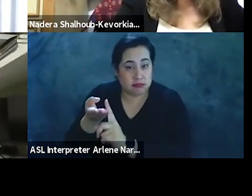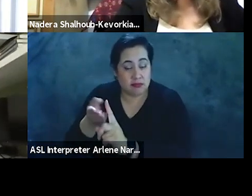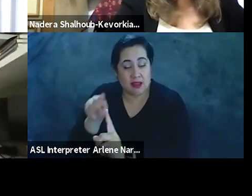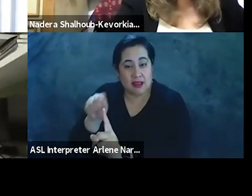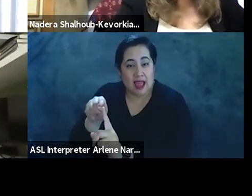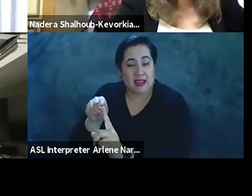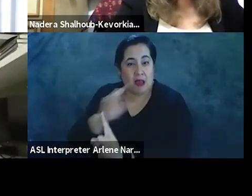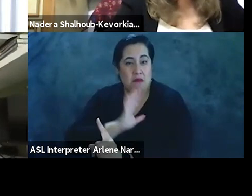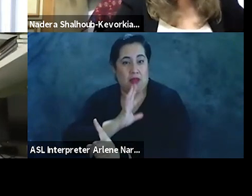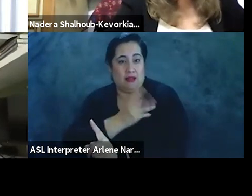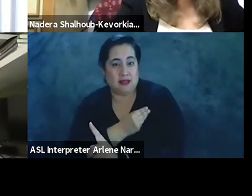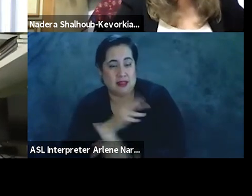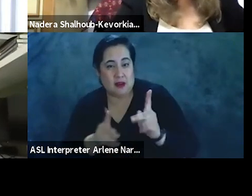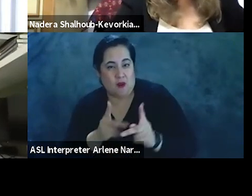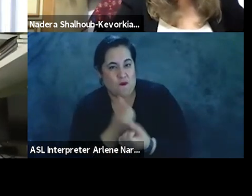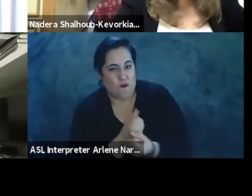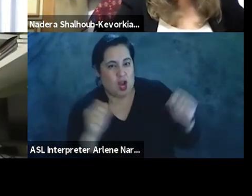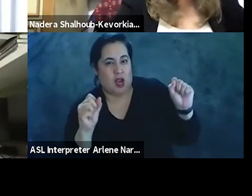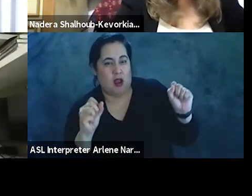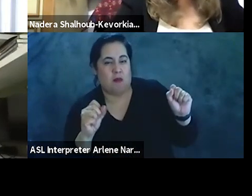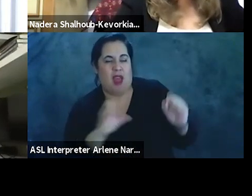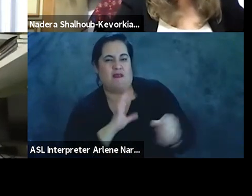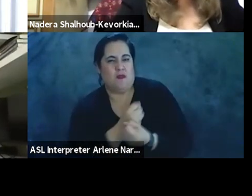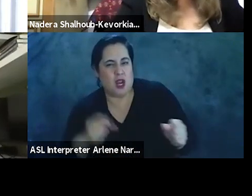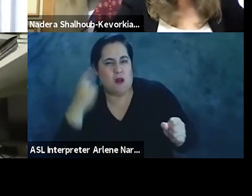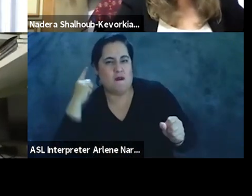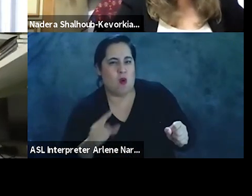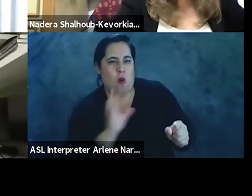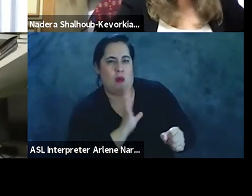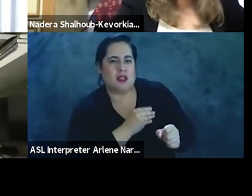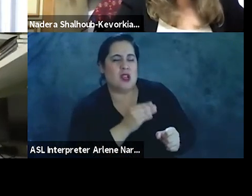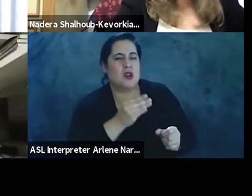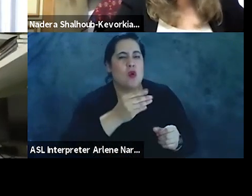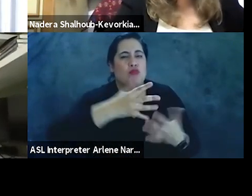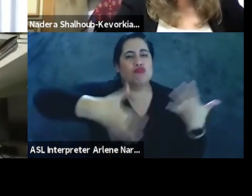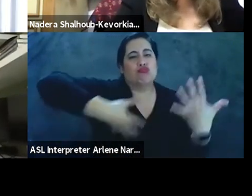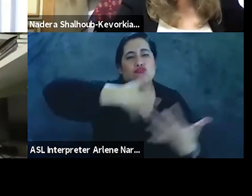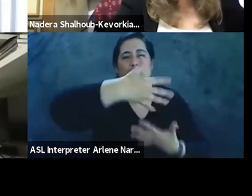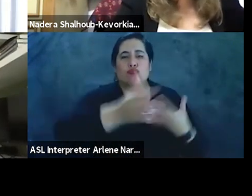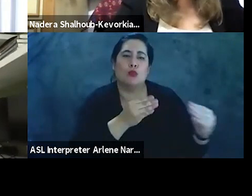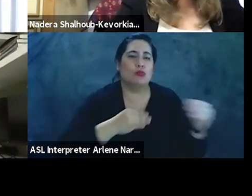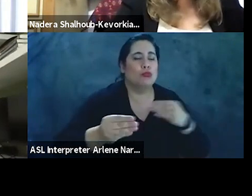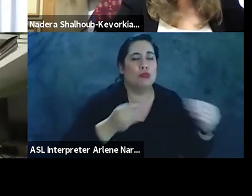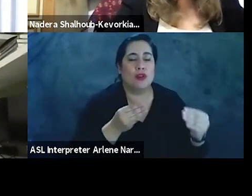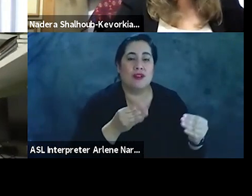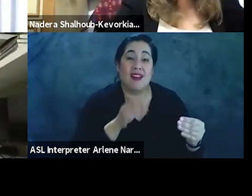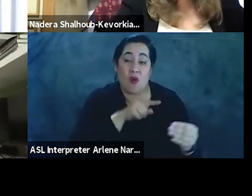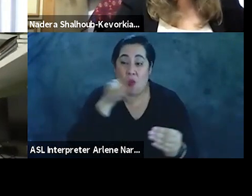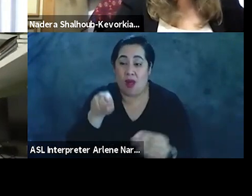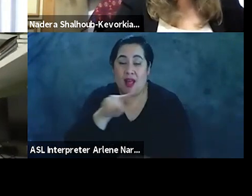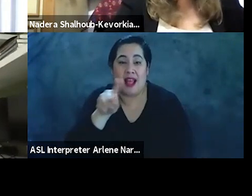Palestinian freedom and freedom for Palestinians to live and move around Palestine are going to be the Zionist